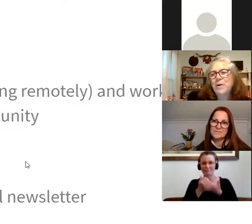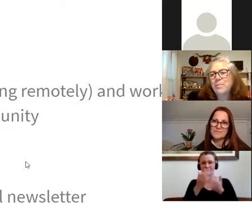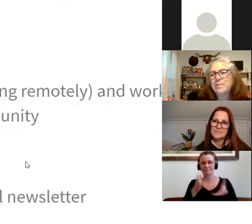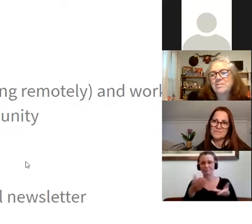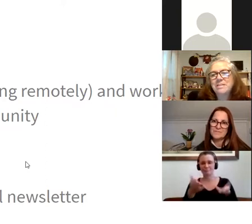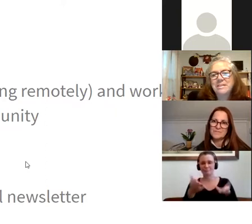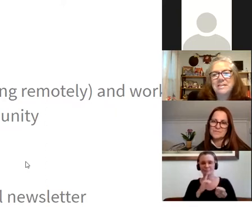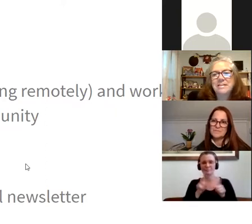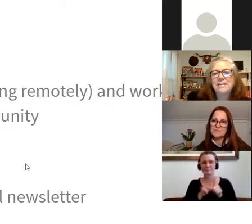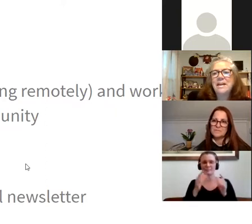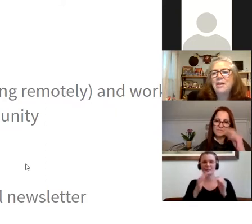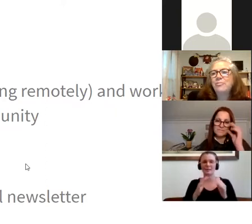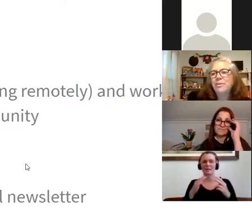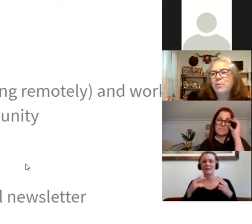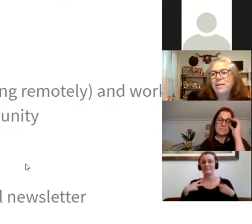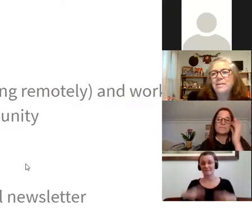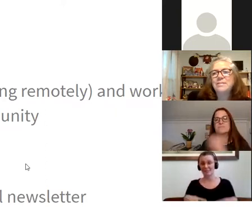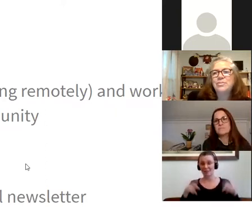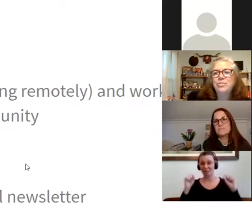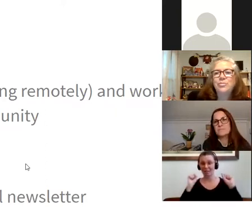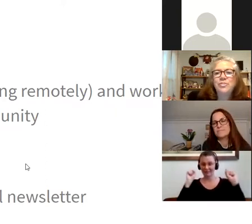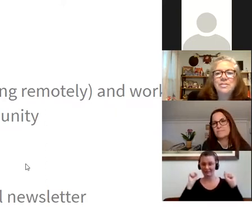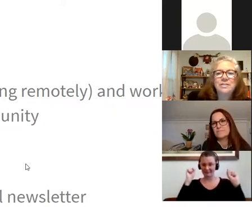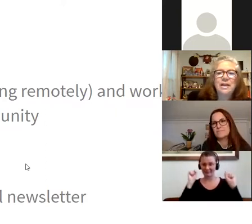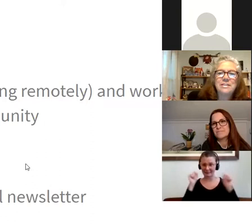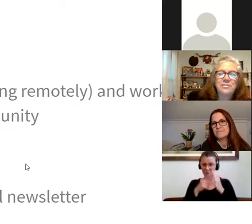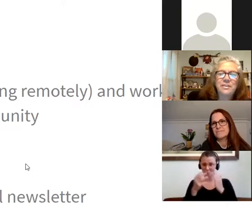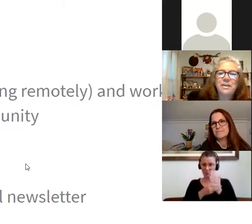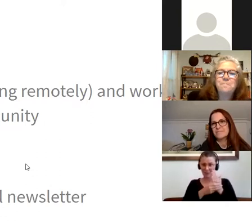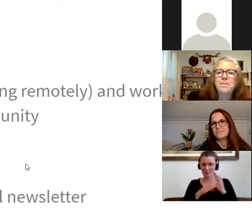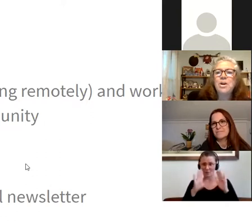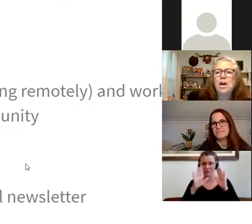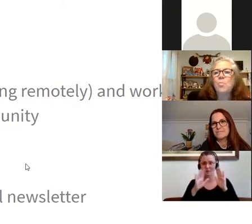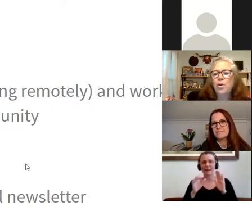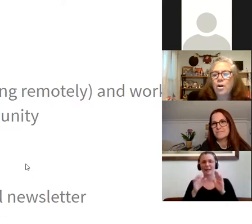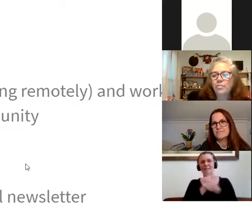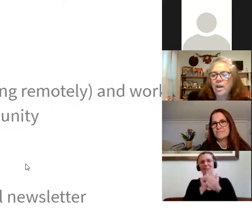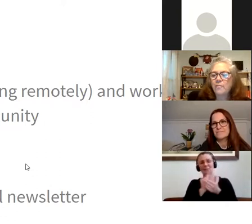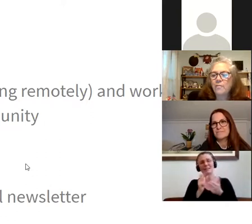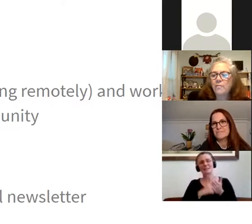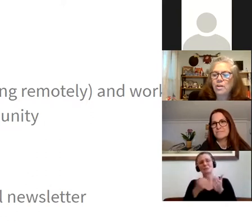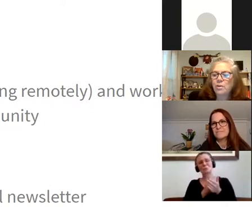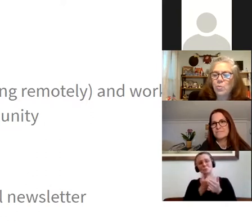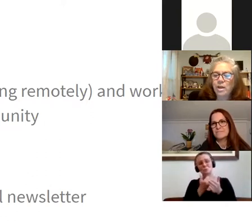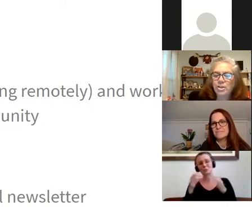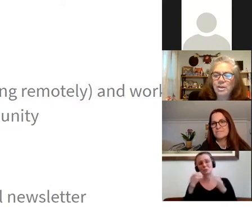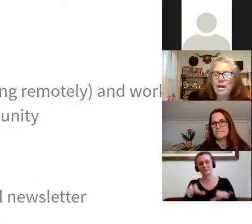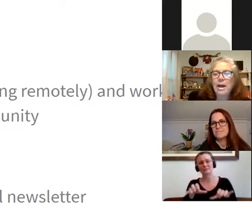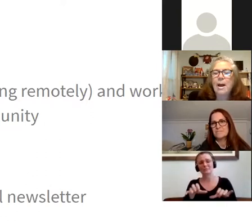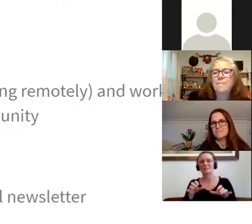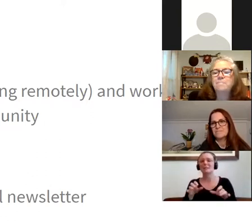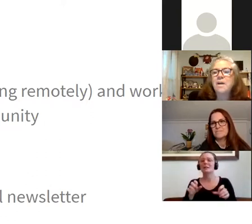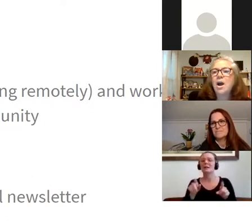fitness program is outstanding. Every week there's a new physical activity. We also have been working with